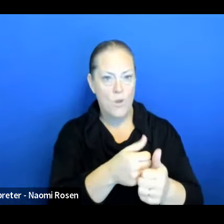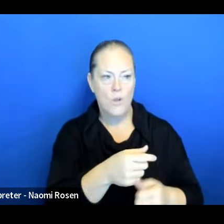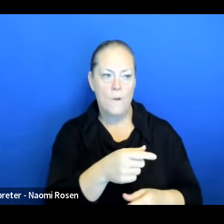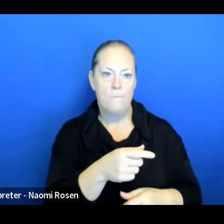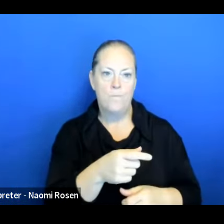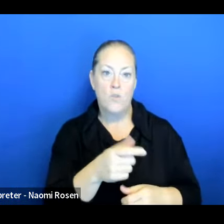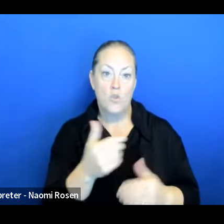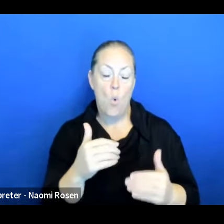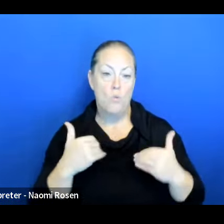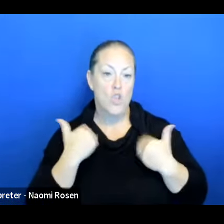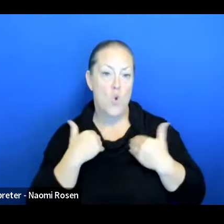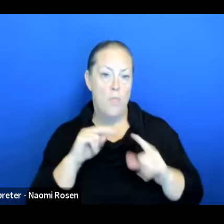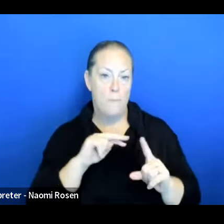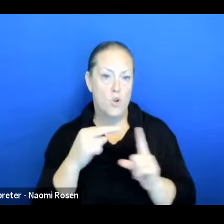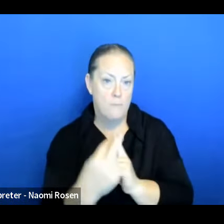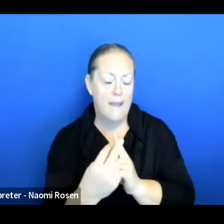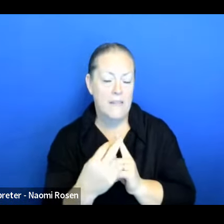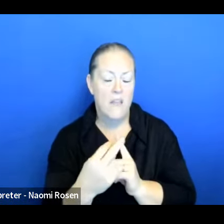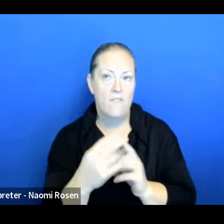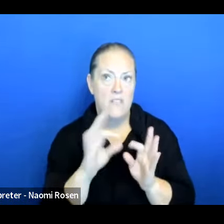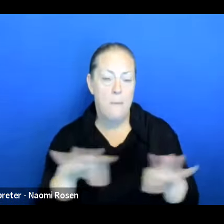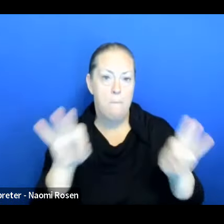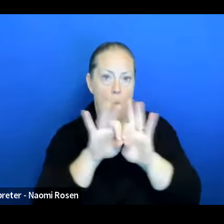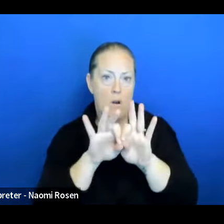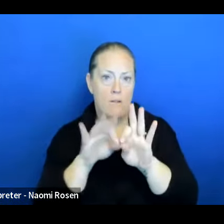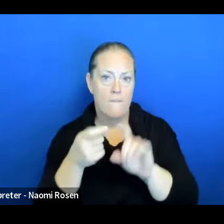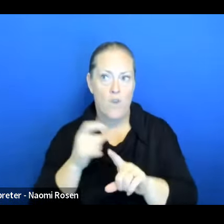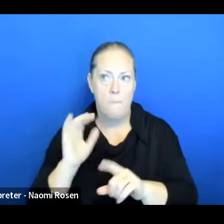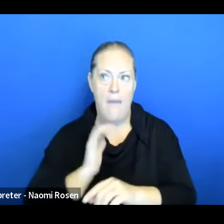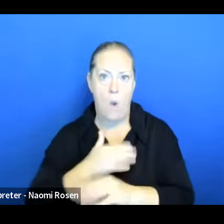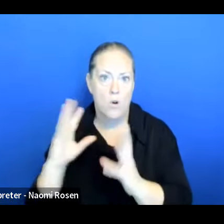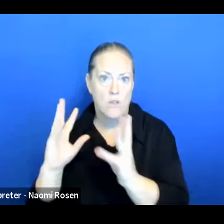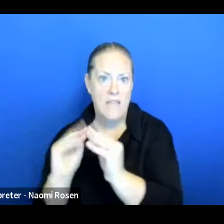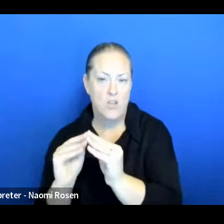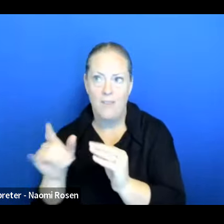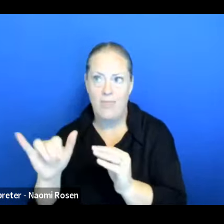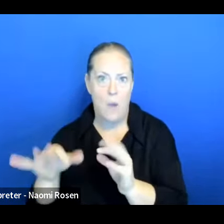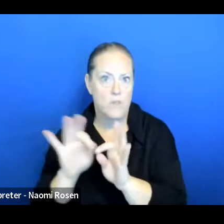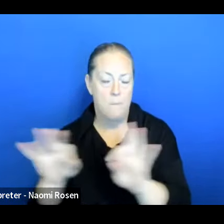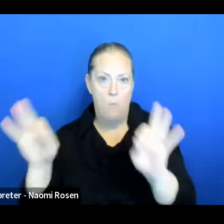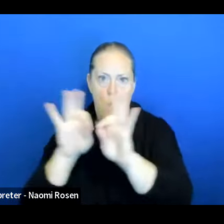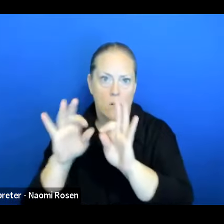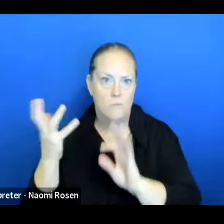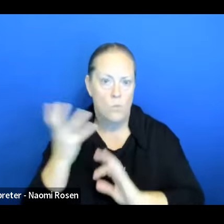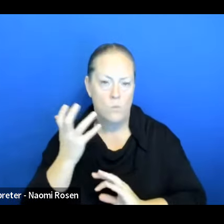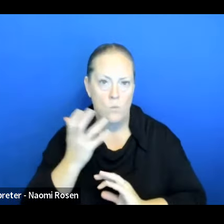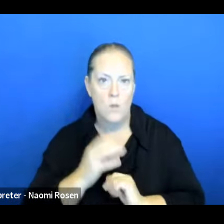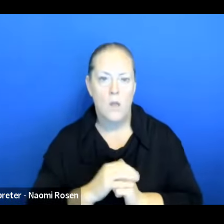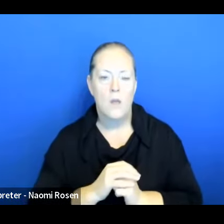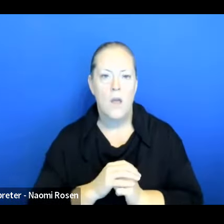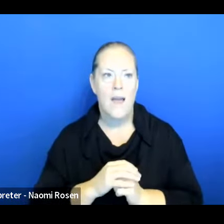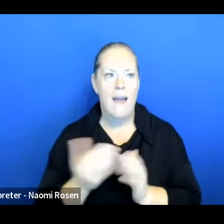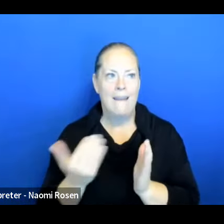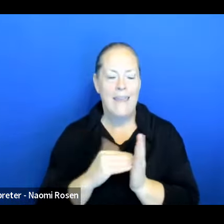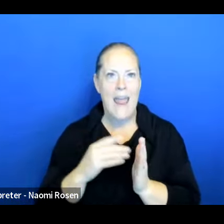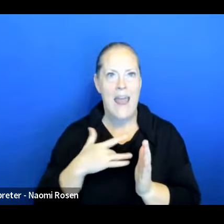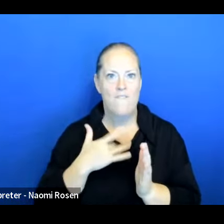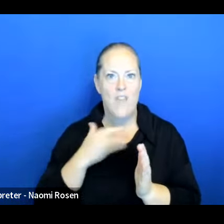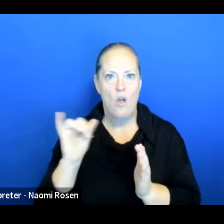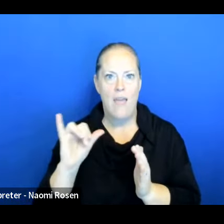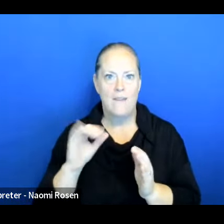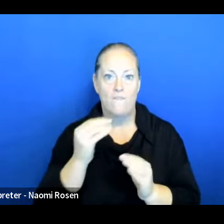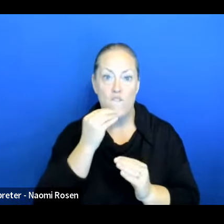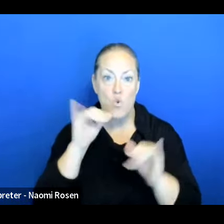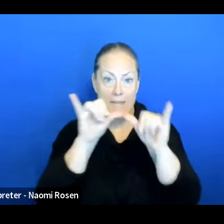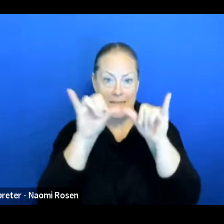perspective, I mean, what we had in that session is very important. Again, I feel like food systems